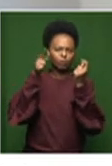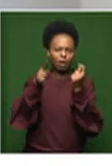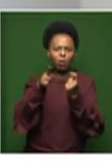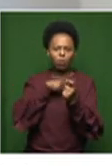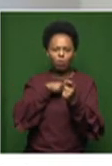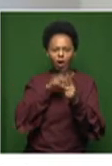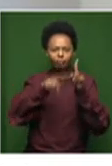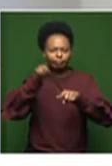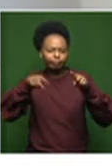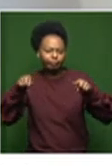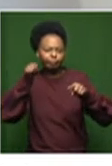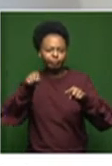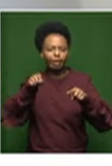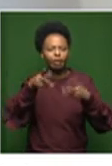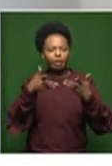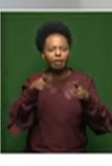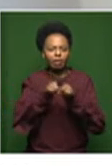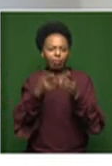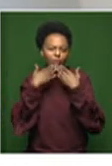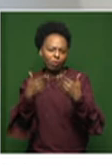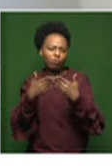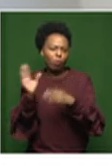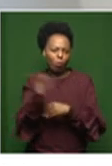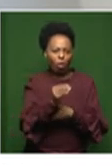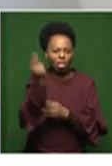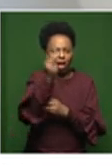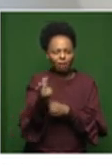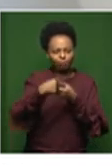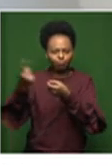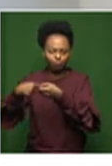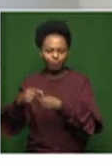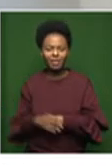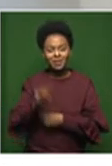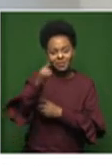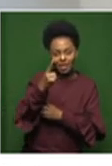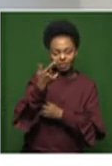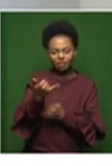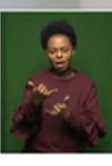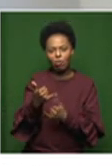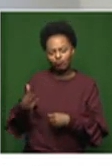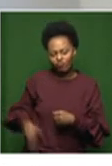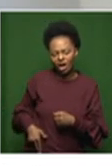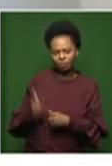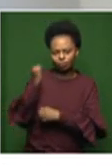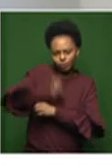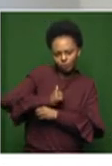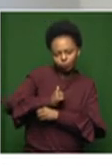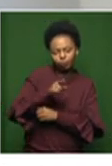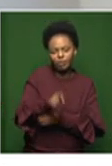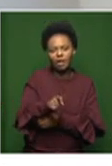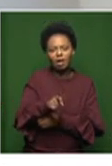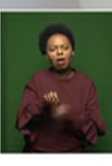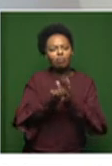for this particular pop-up space. So the first one is with Guns and Rain Gallery and it was a very